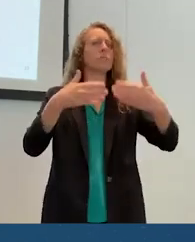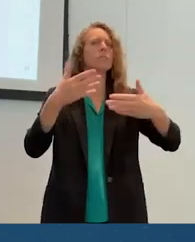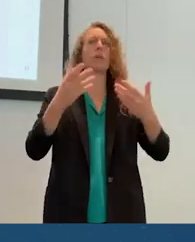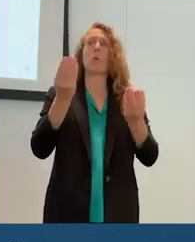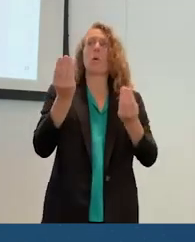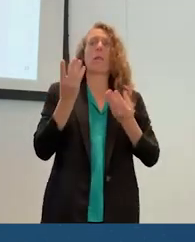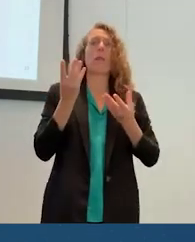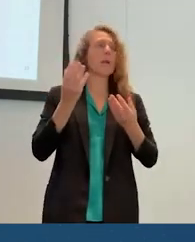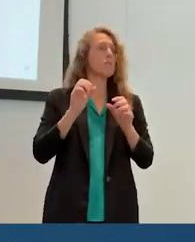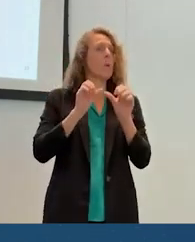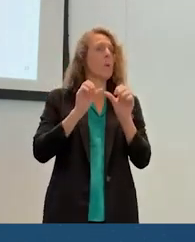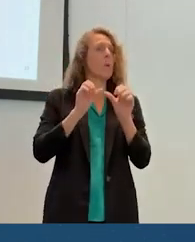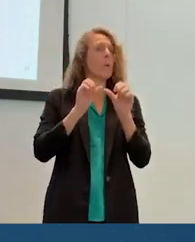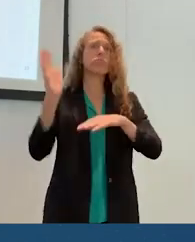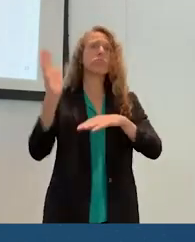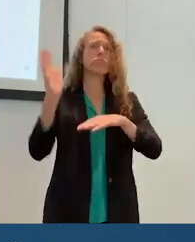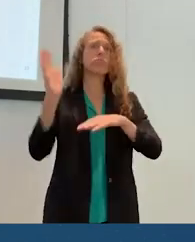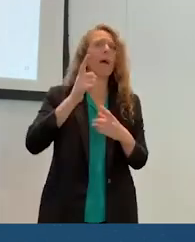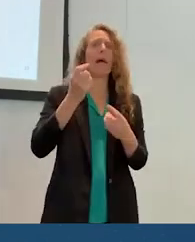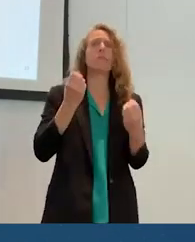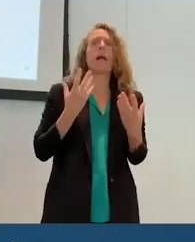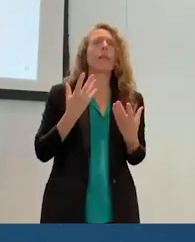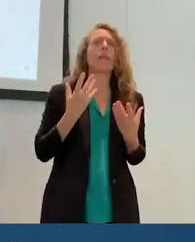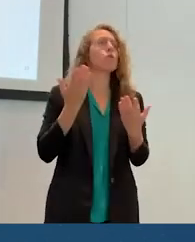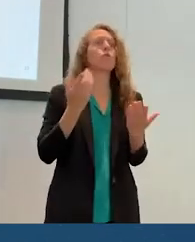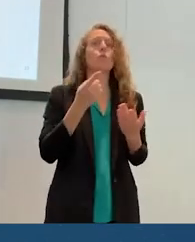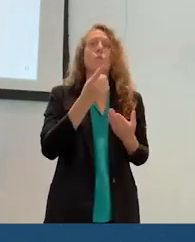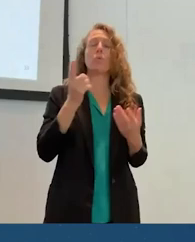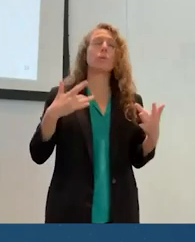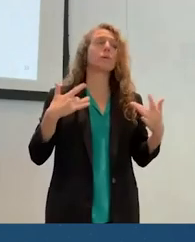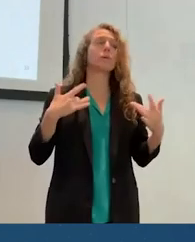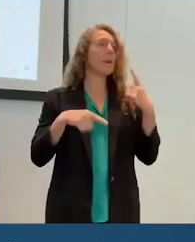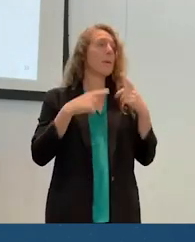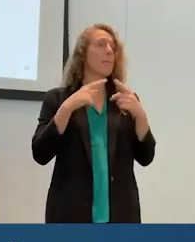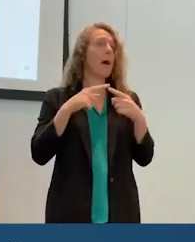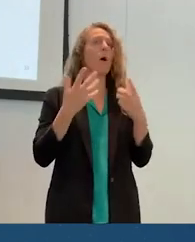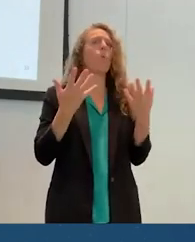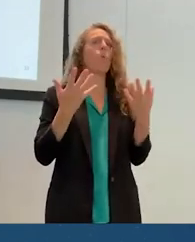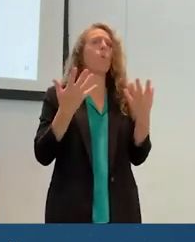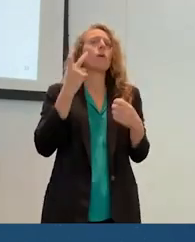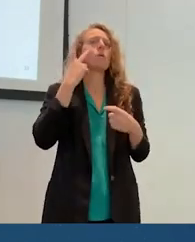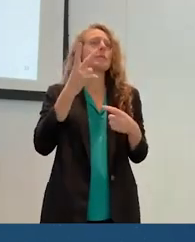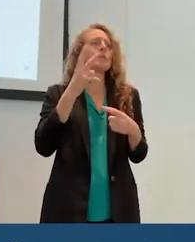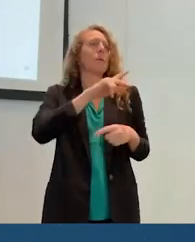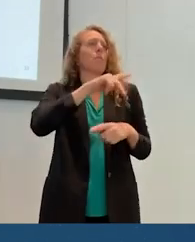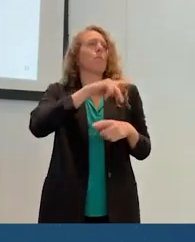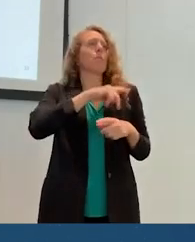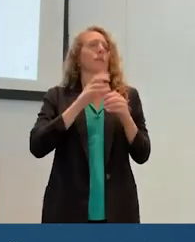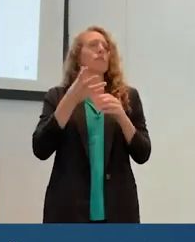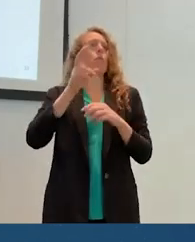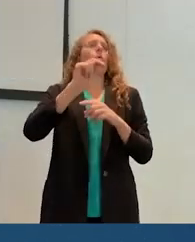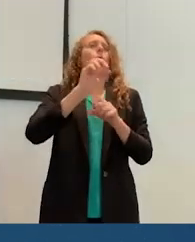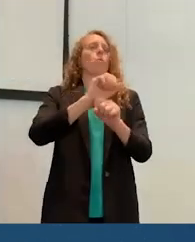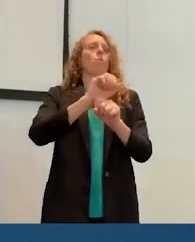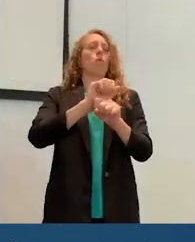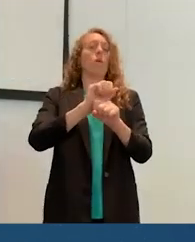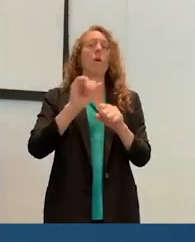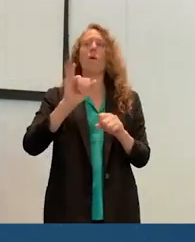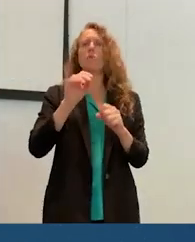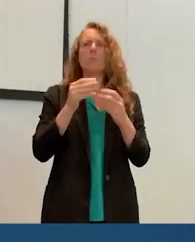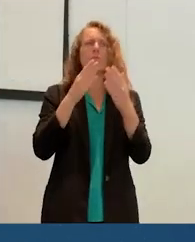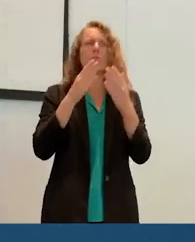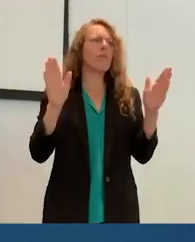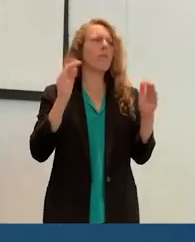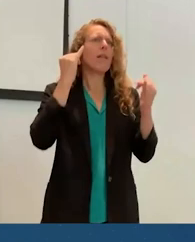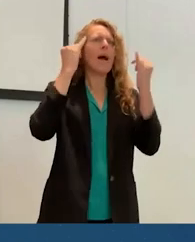What are you excited about? What are you interested in seeing both personally in your own work? And also in general ideas for